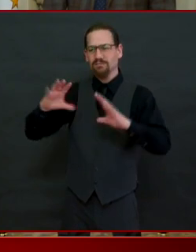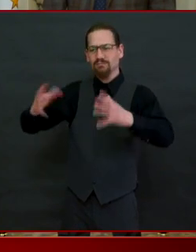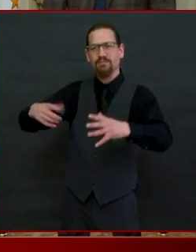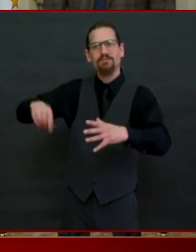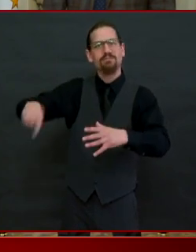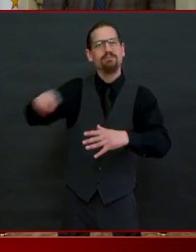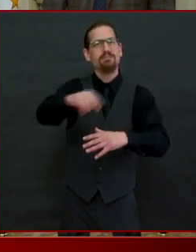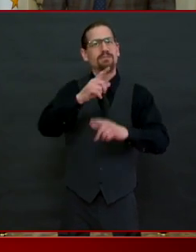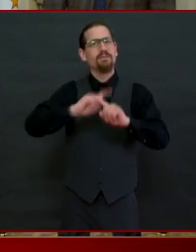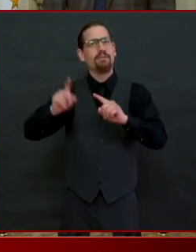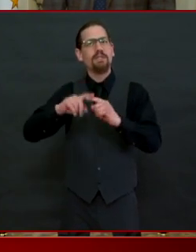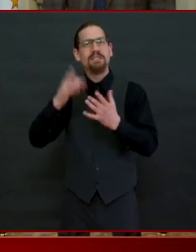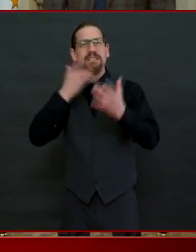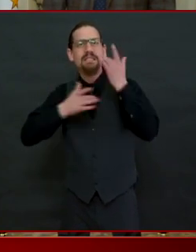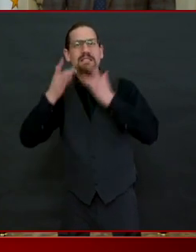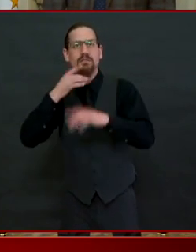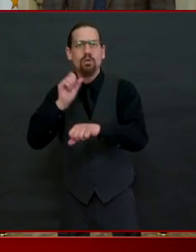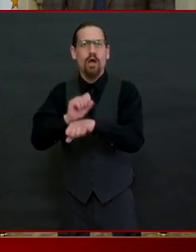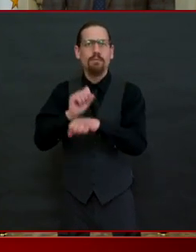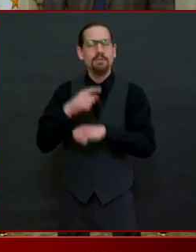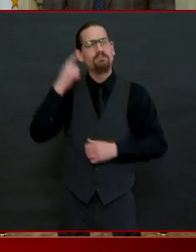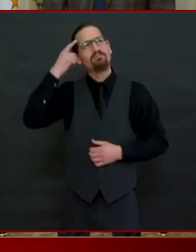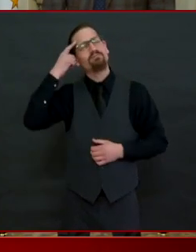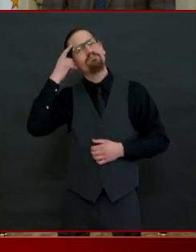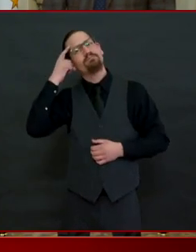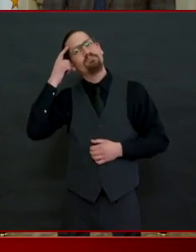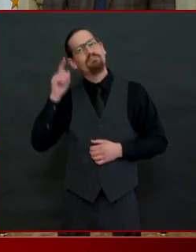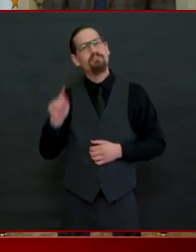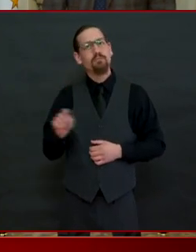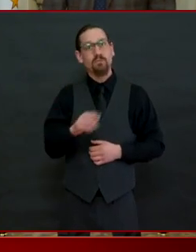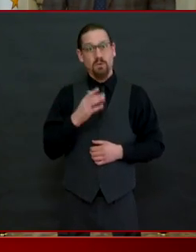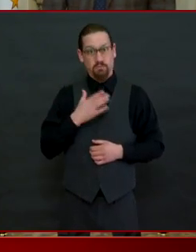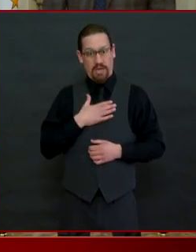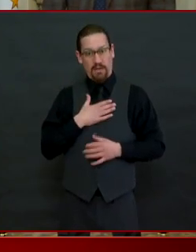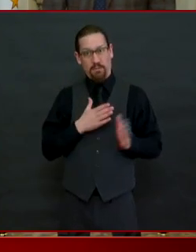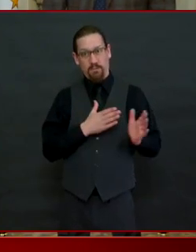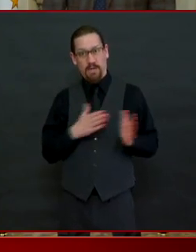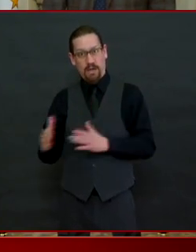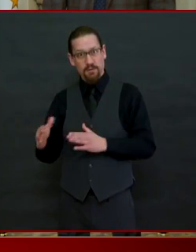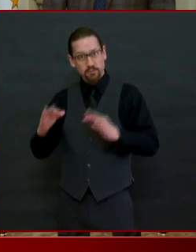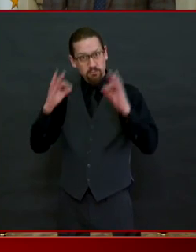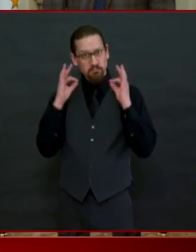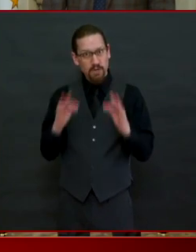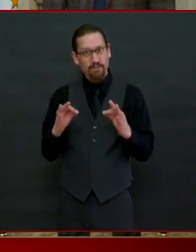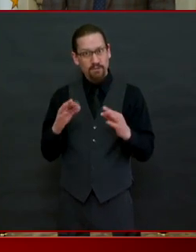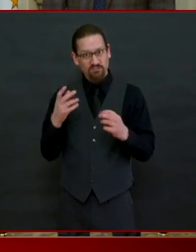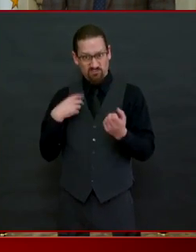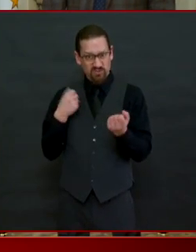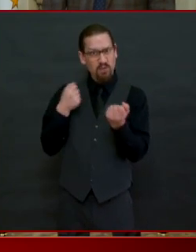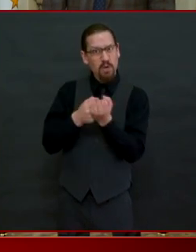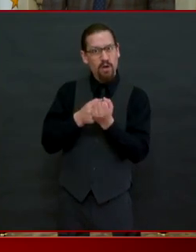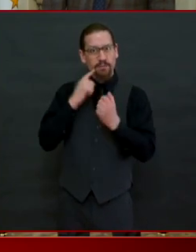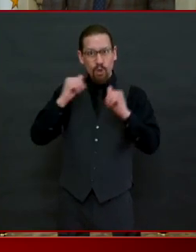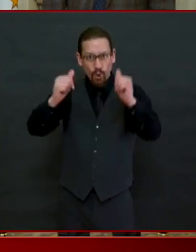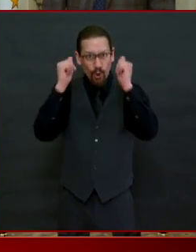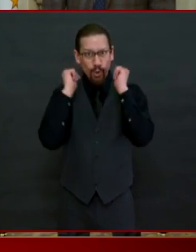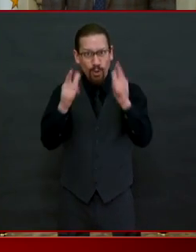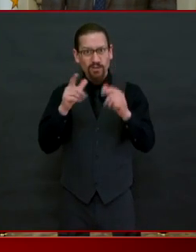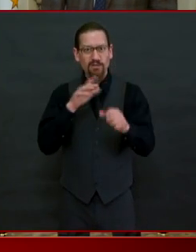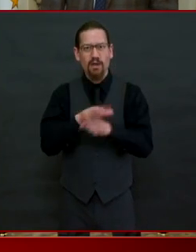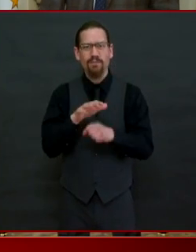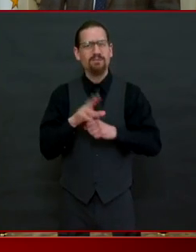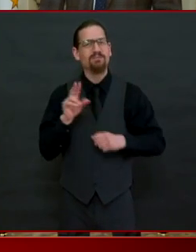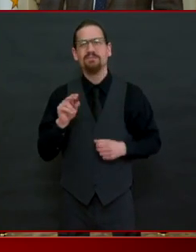perfect or is is really enough like we're trying our best every day we get better we're trying to